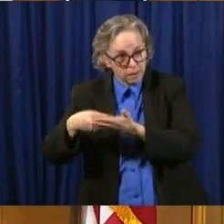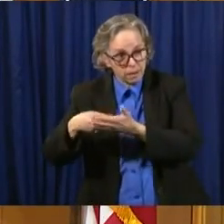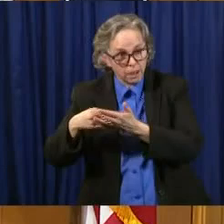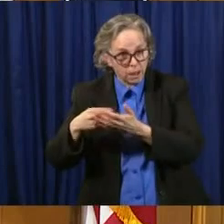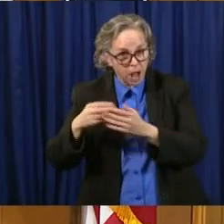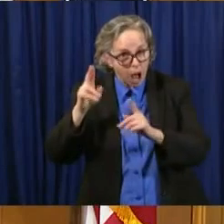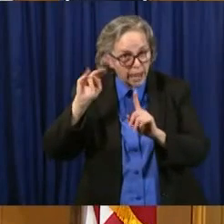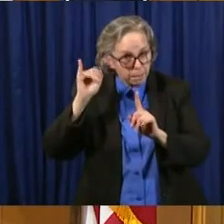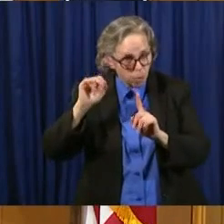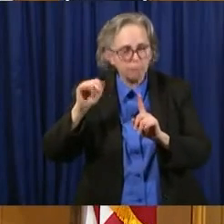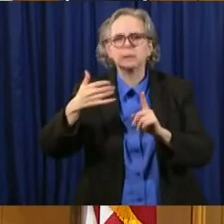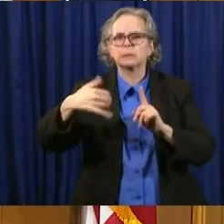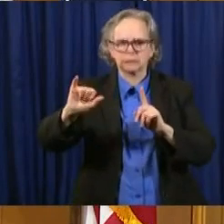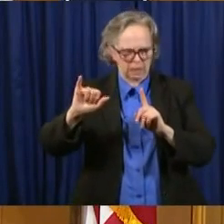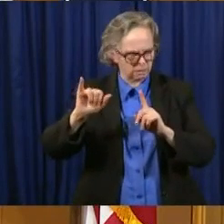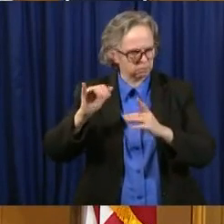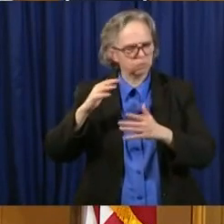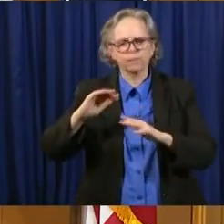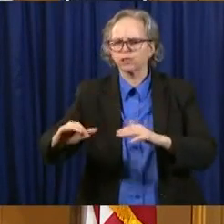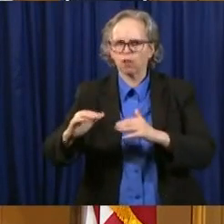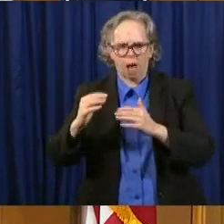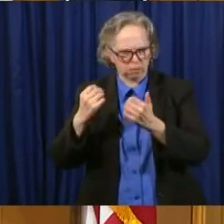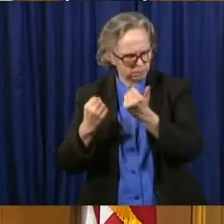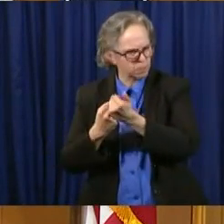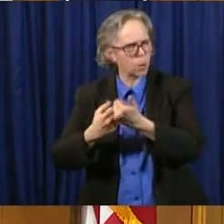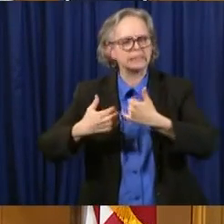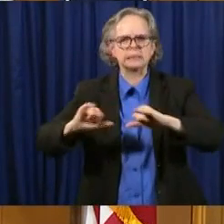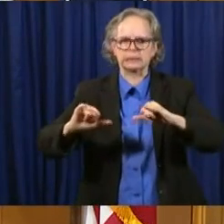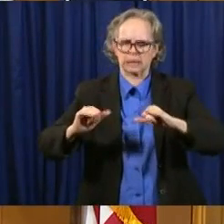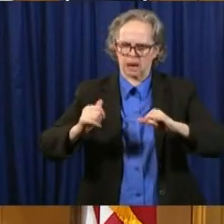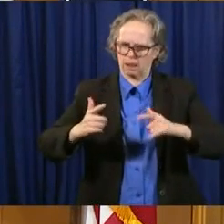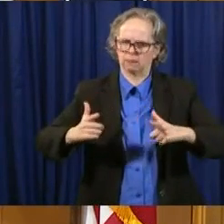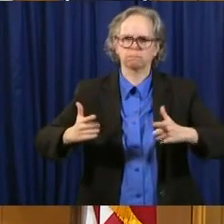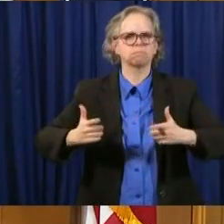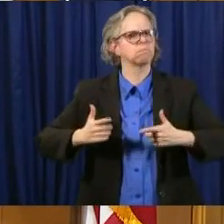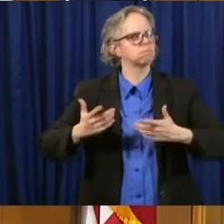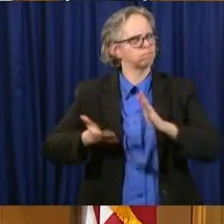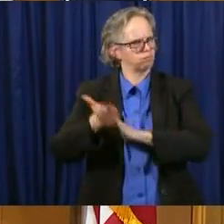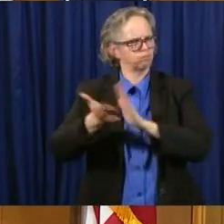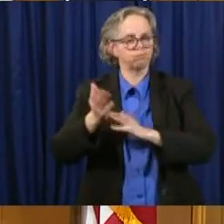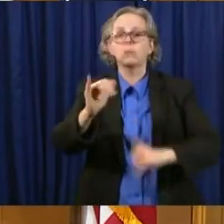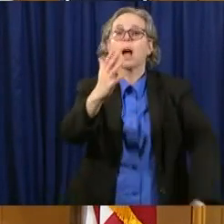payments can still continue to receive those. Thank you.